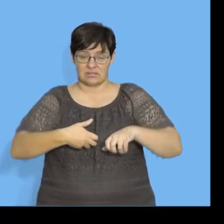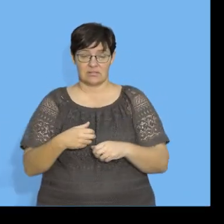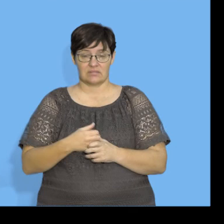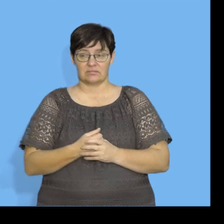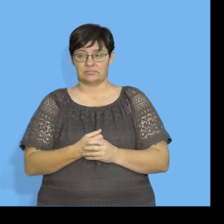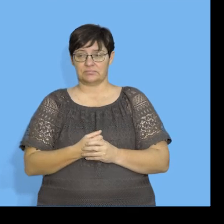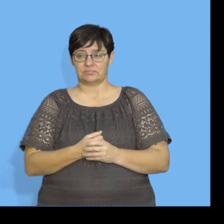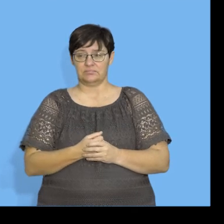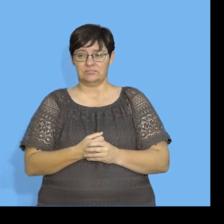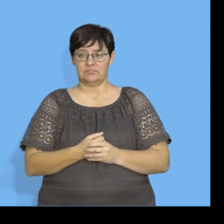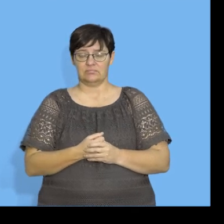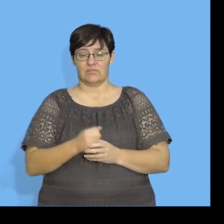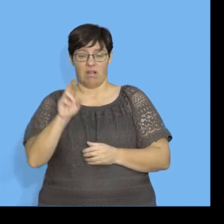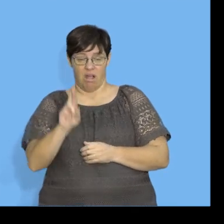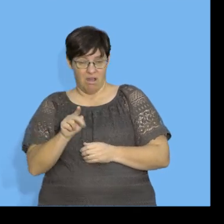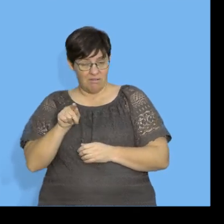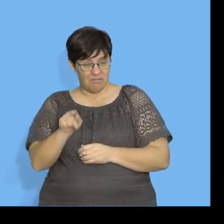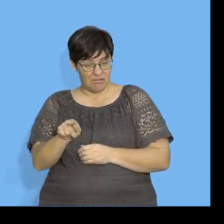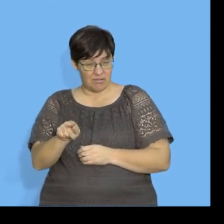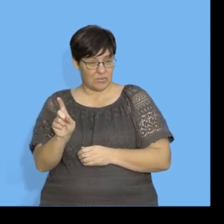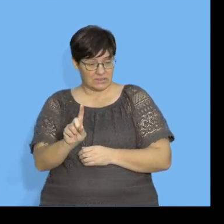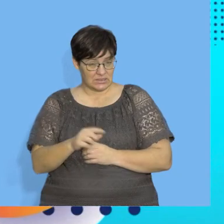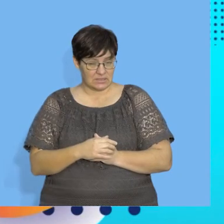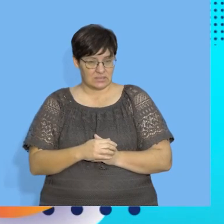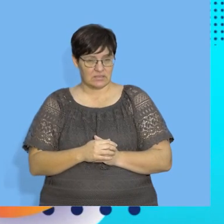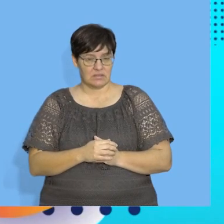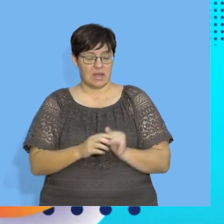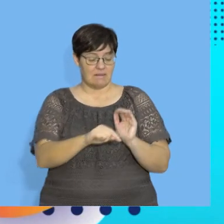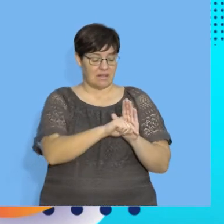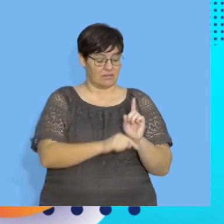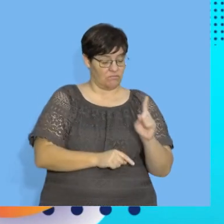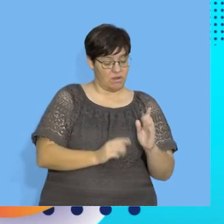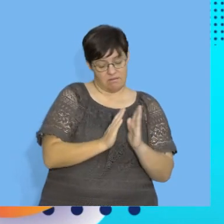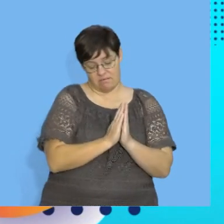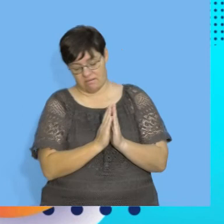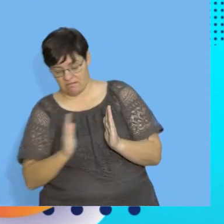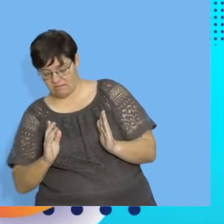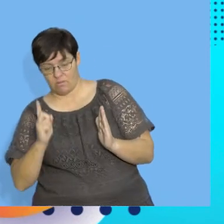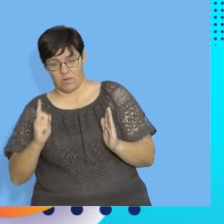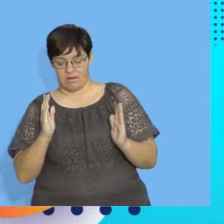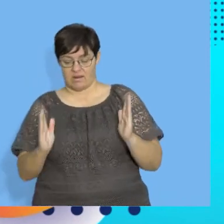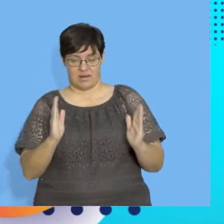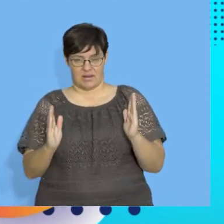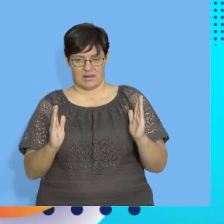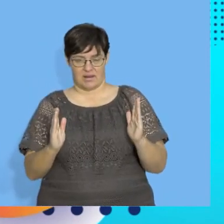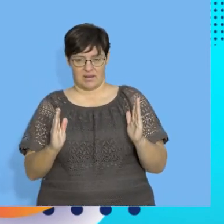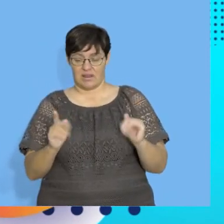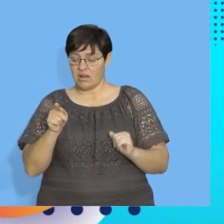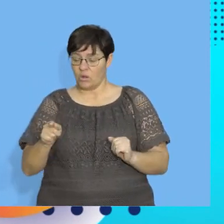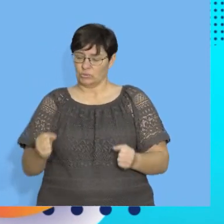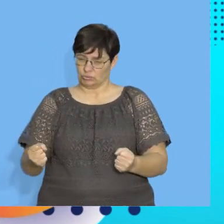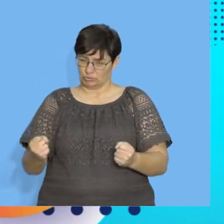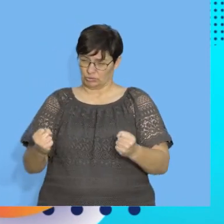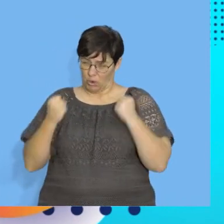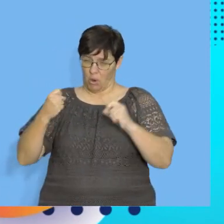coefficient, the correlation coefficient, we said, is between negative 1 and 1, where